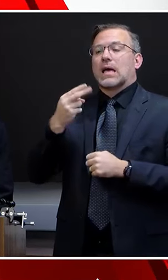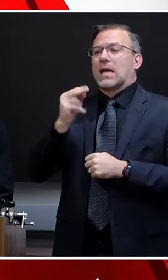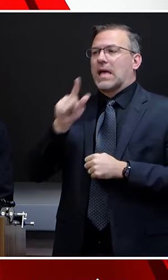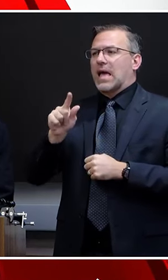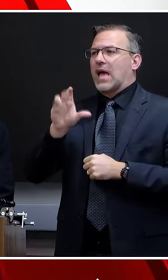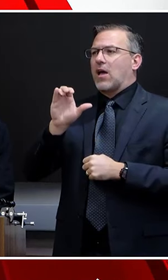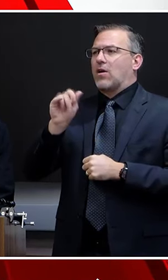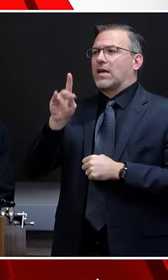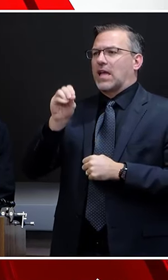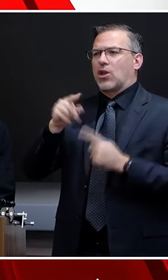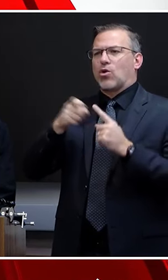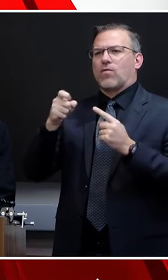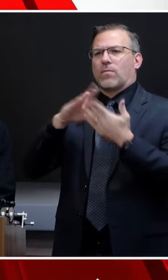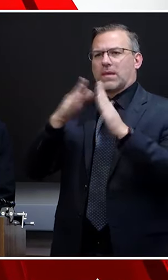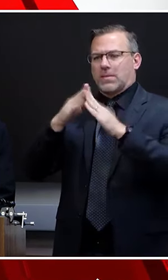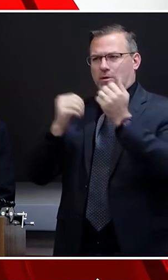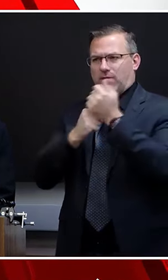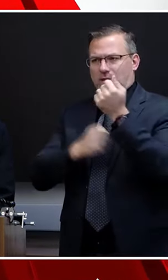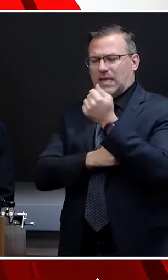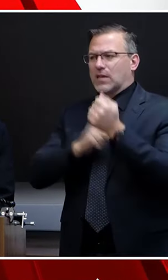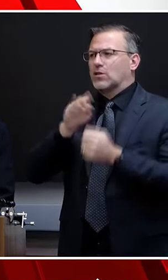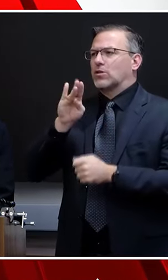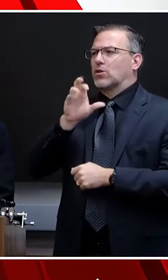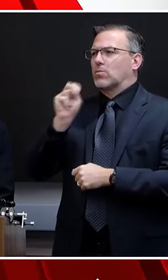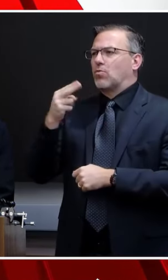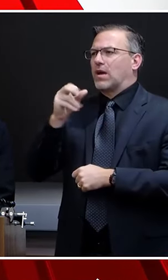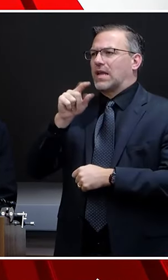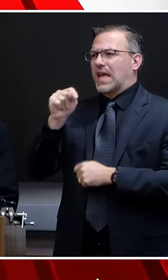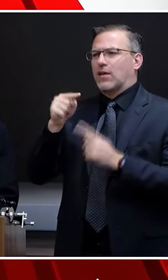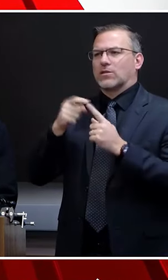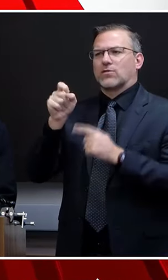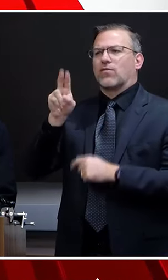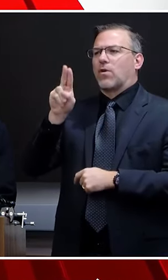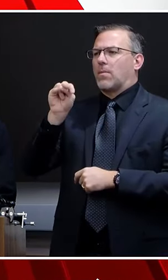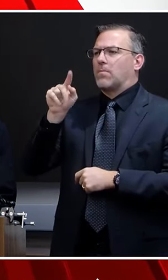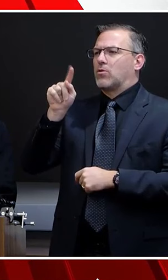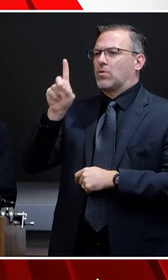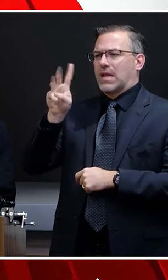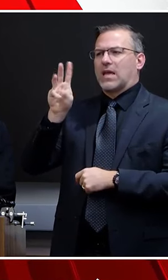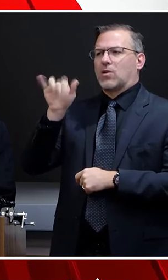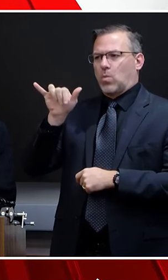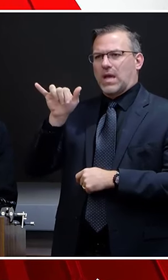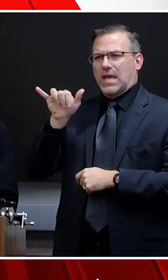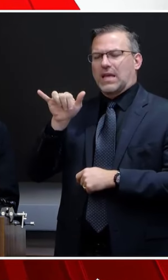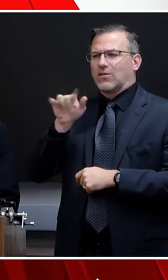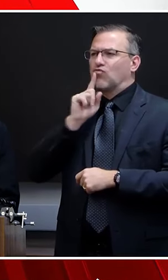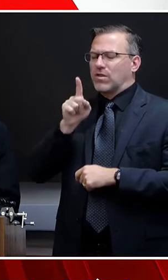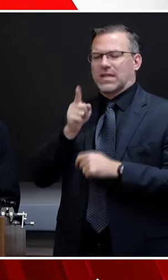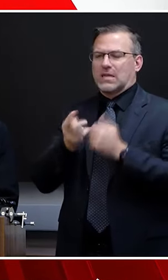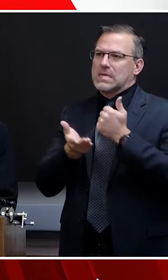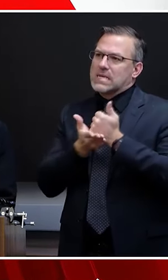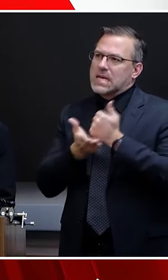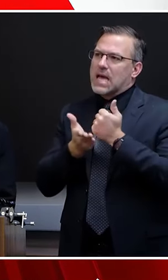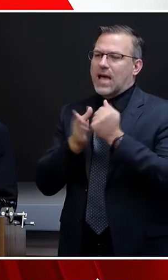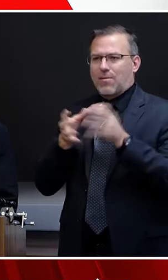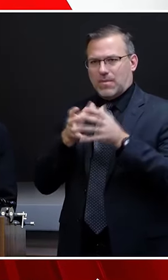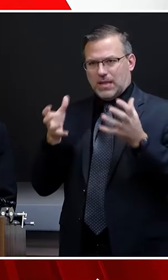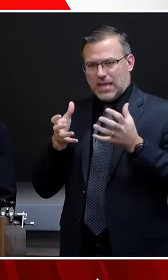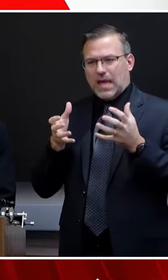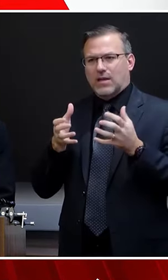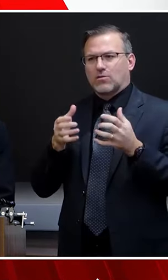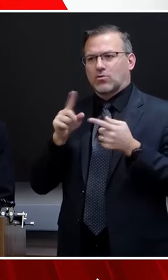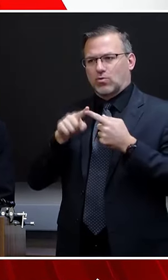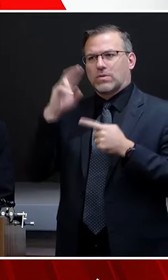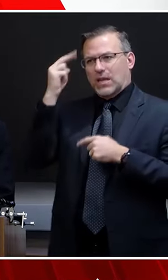from the Community Foundation and Ryan Hassett from United Way. They have been trusted partners to the city and both have